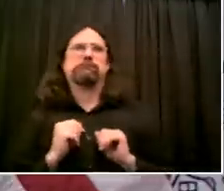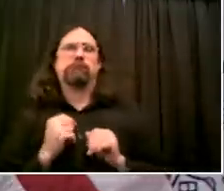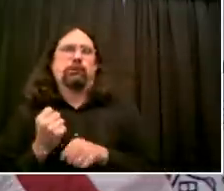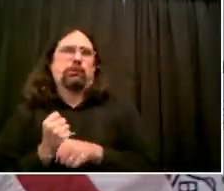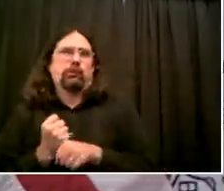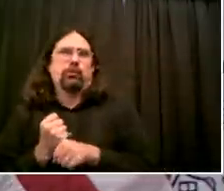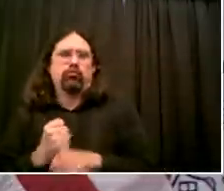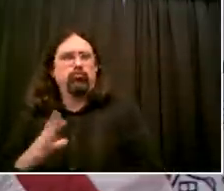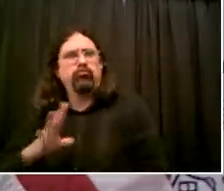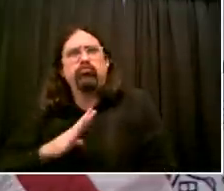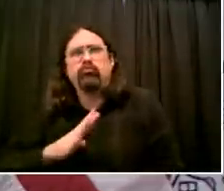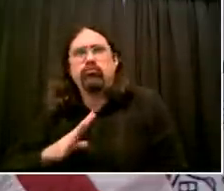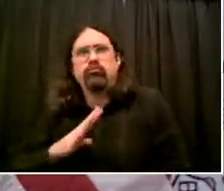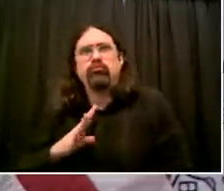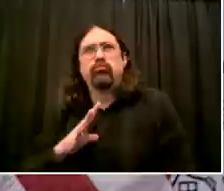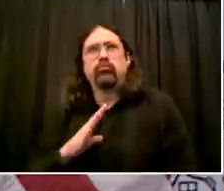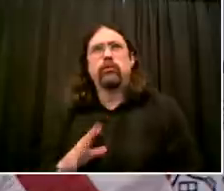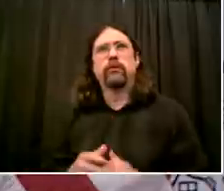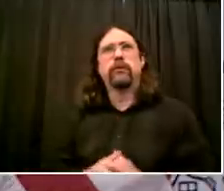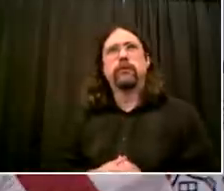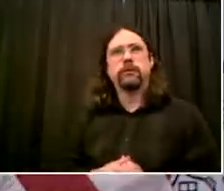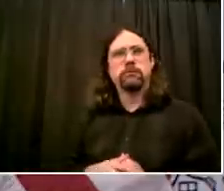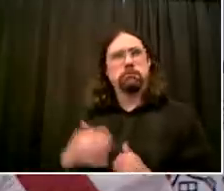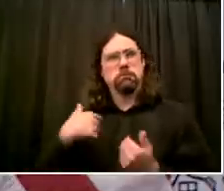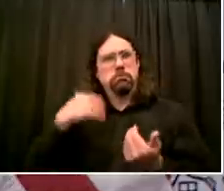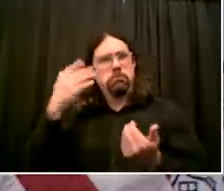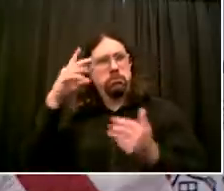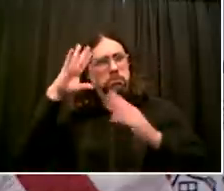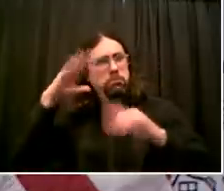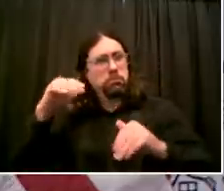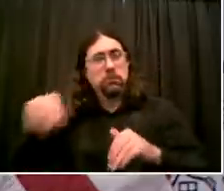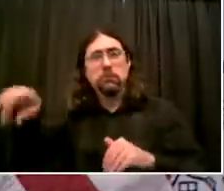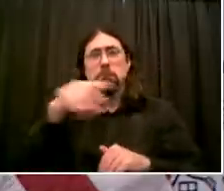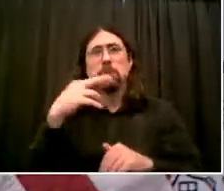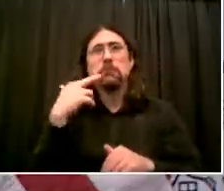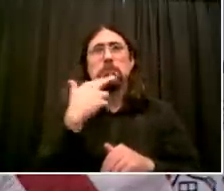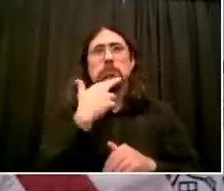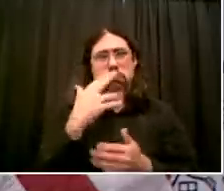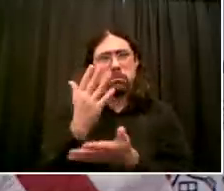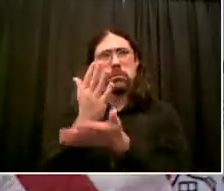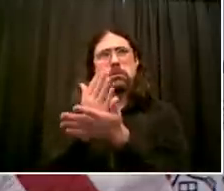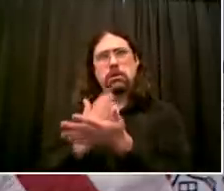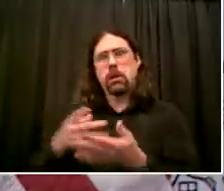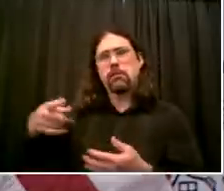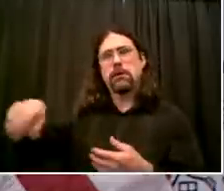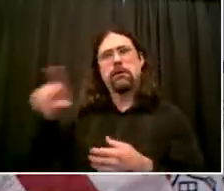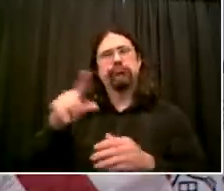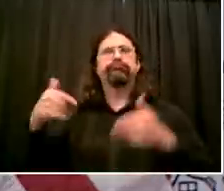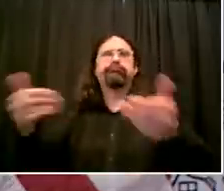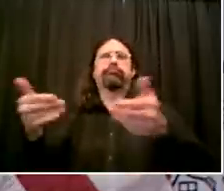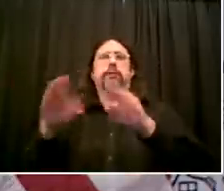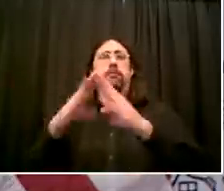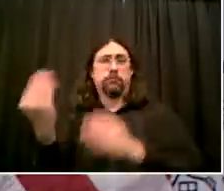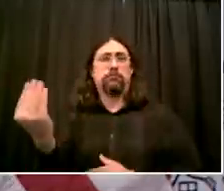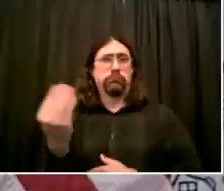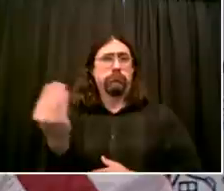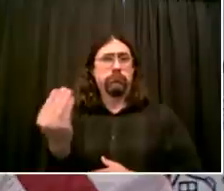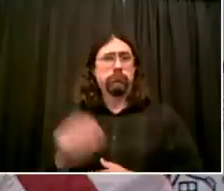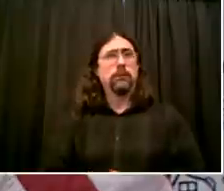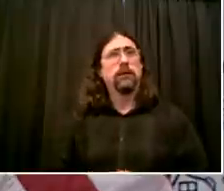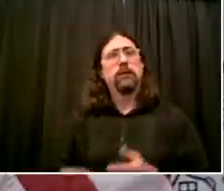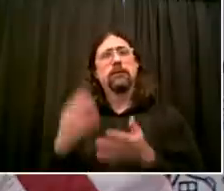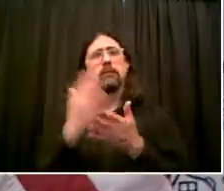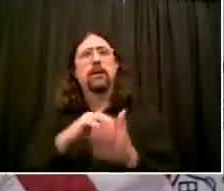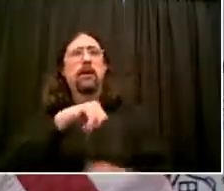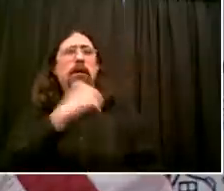a good experience, they join in. I think that's what we've been seeing in phase one. We saw a lot of businesses jump immediately the first day. Others